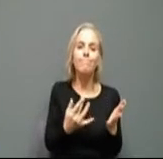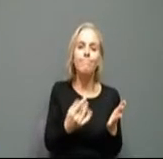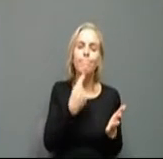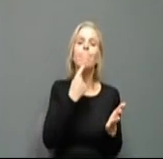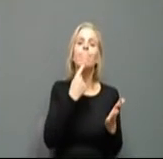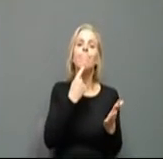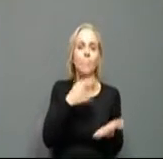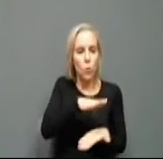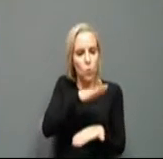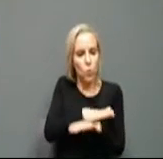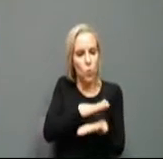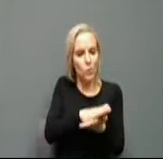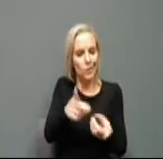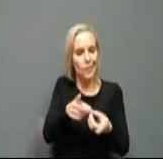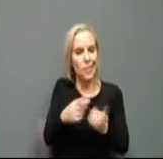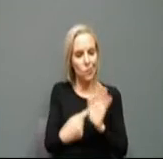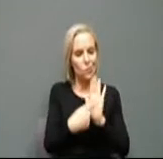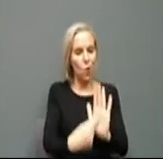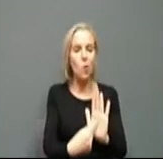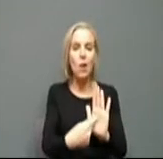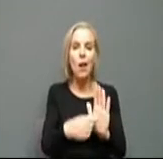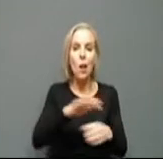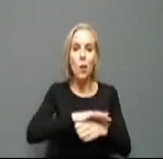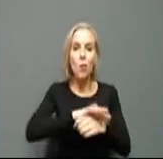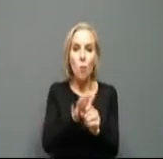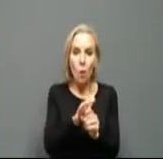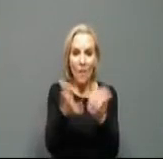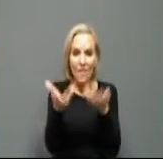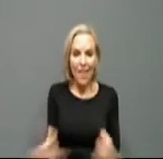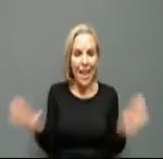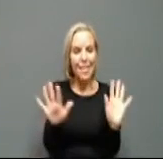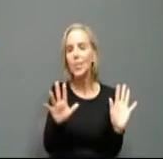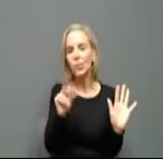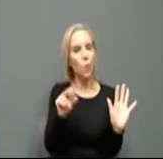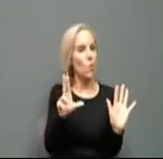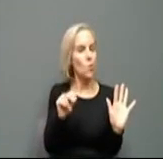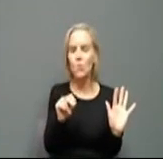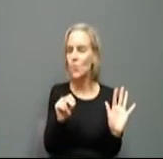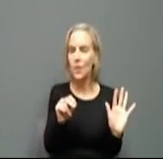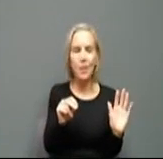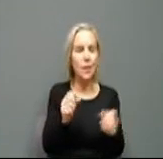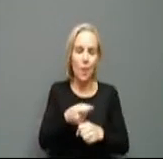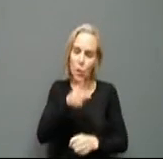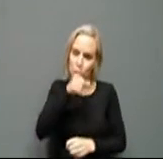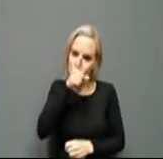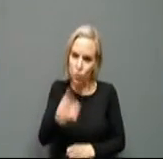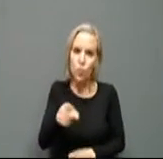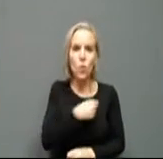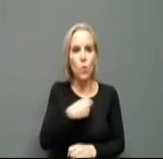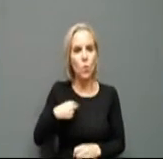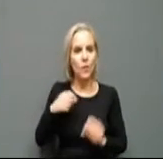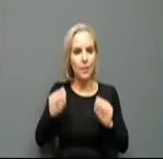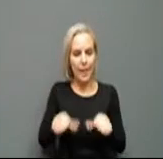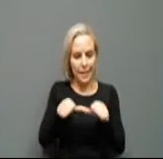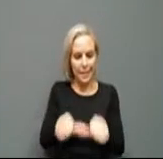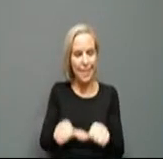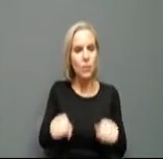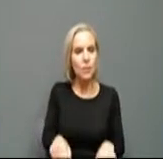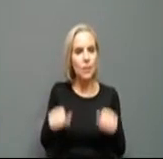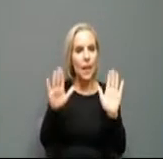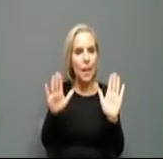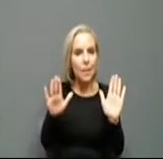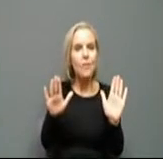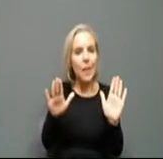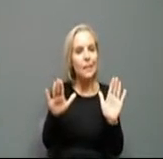that show that COVID is not done with us. And we have to make sure we continue sacrificing a little bit longer